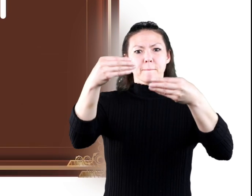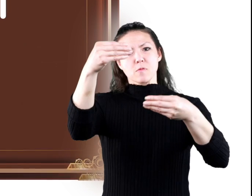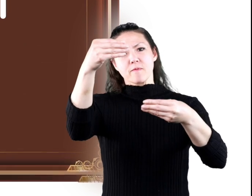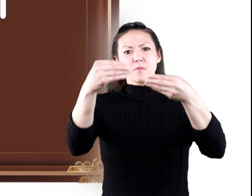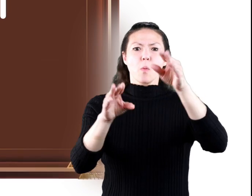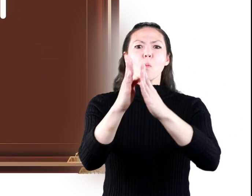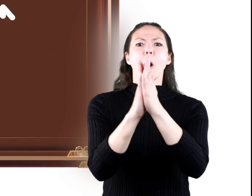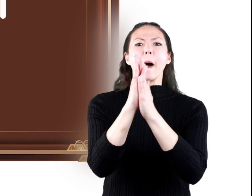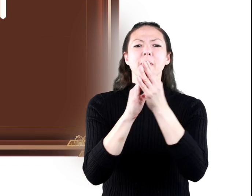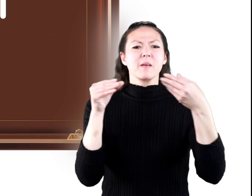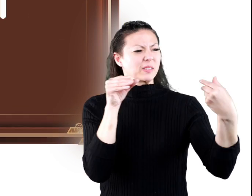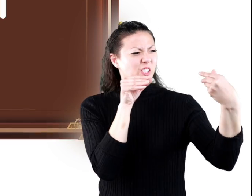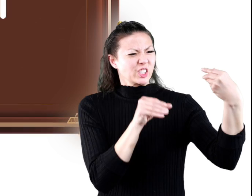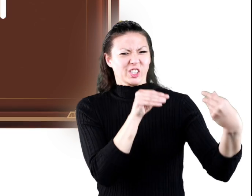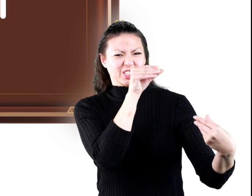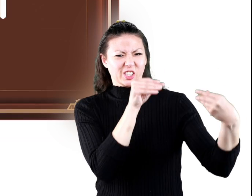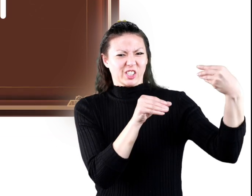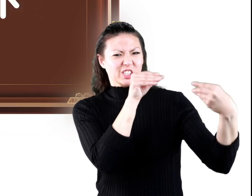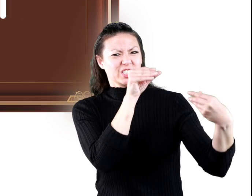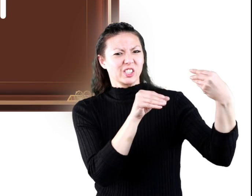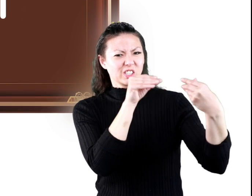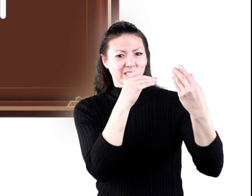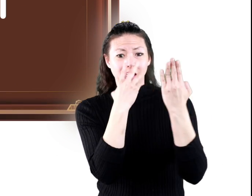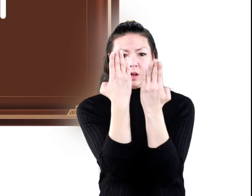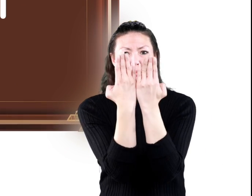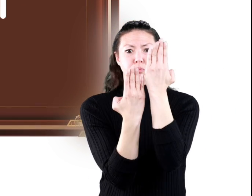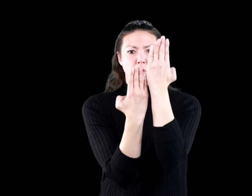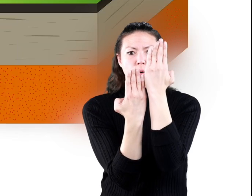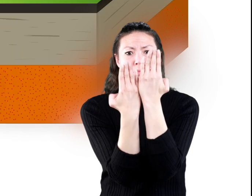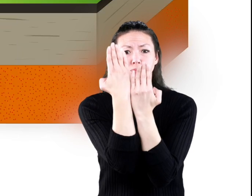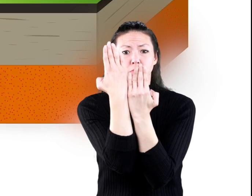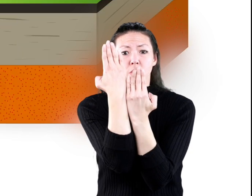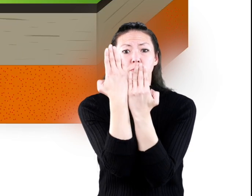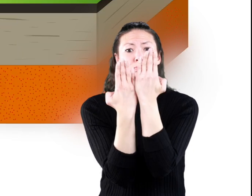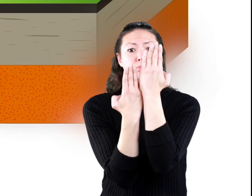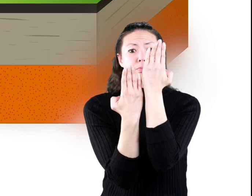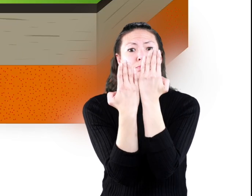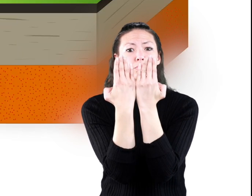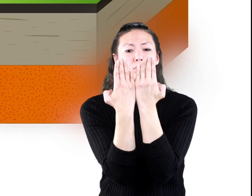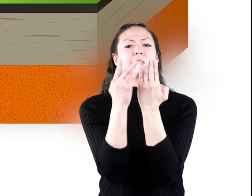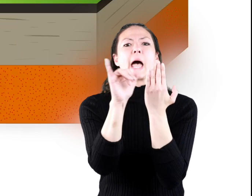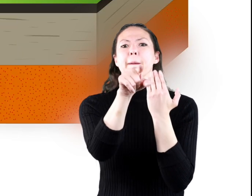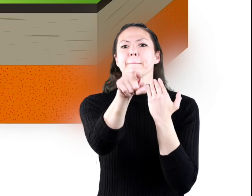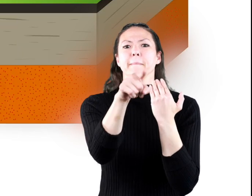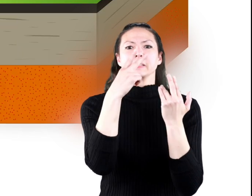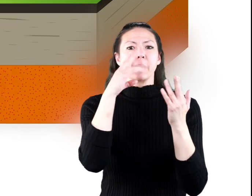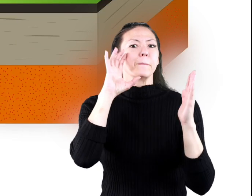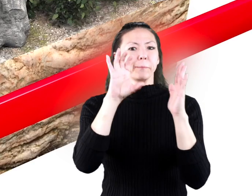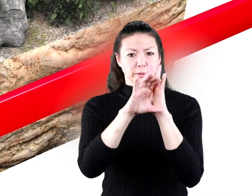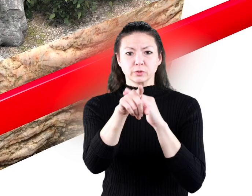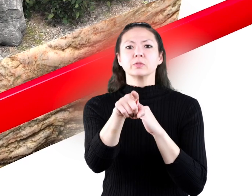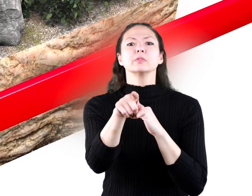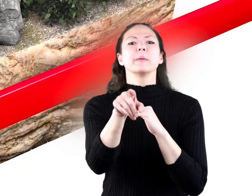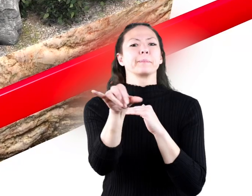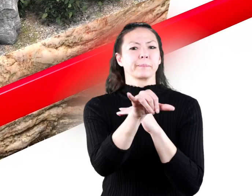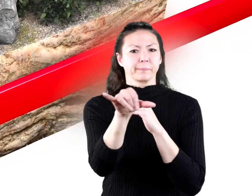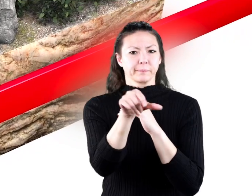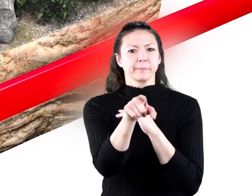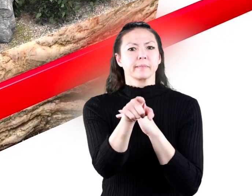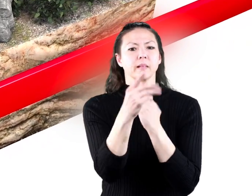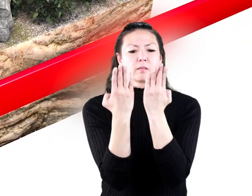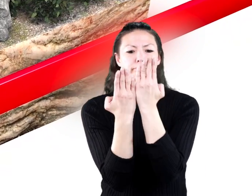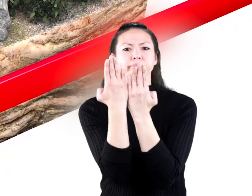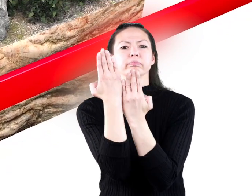and rubbed them together up and down in a lateral motion that's what a transform boundary is like this type of